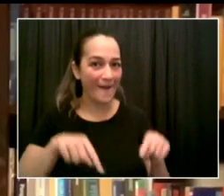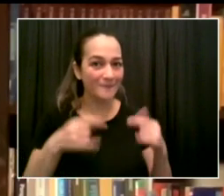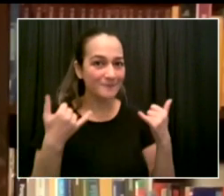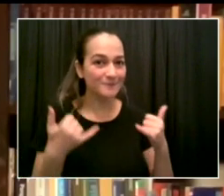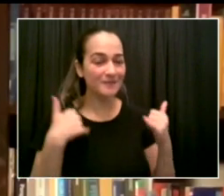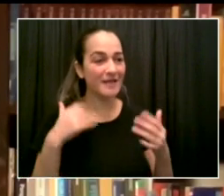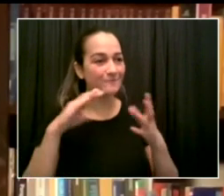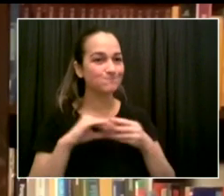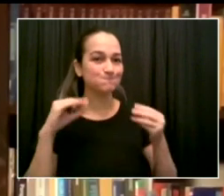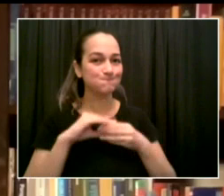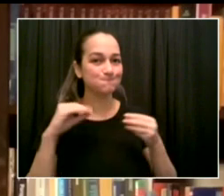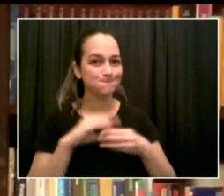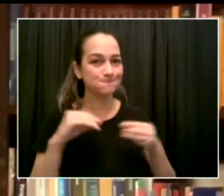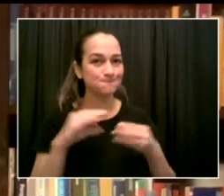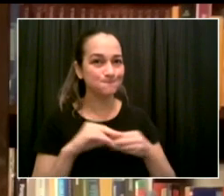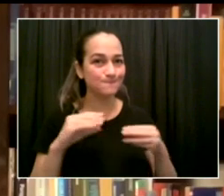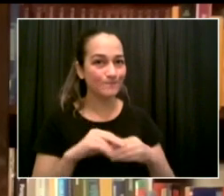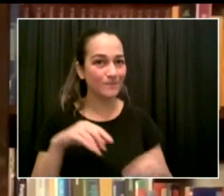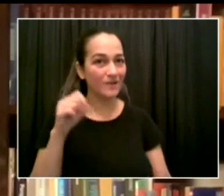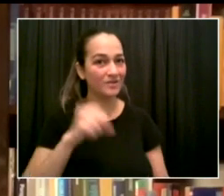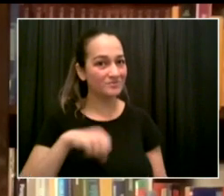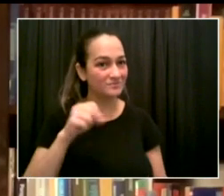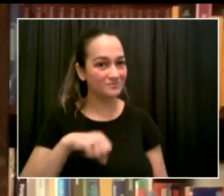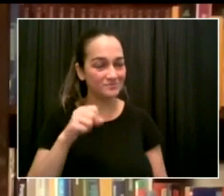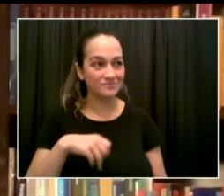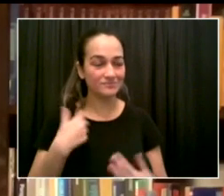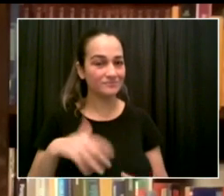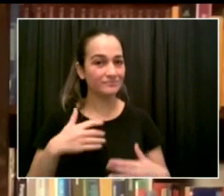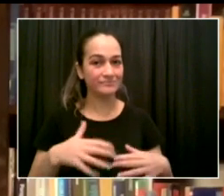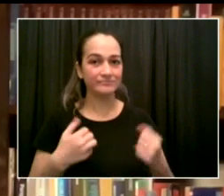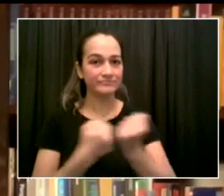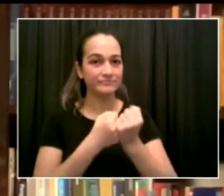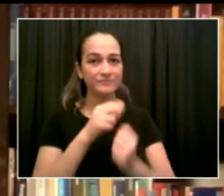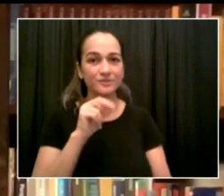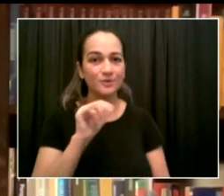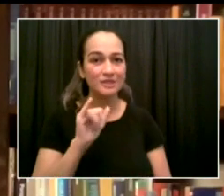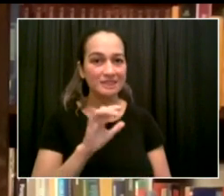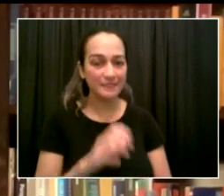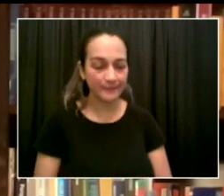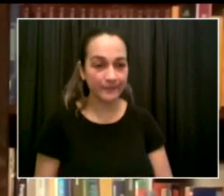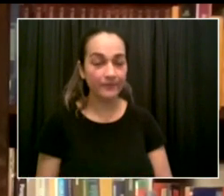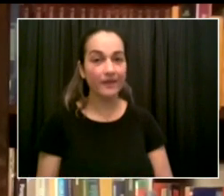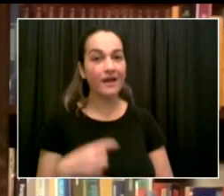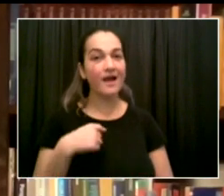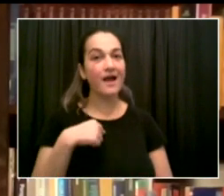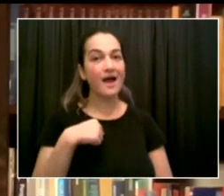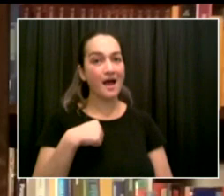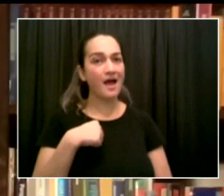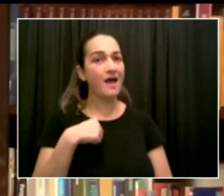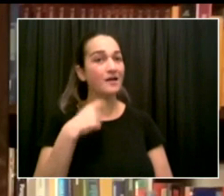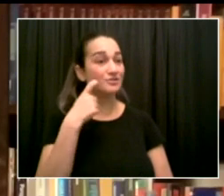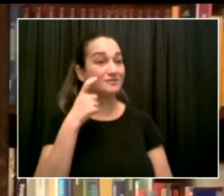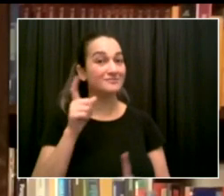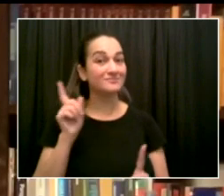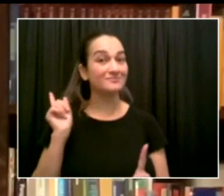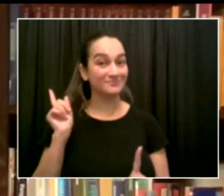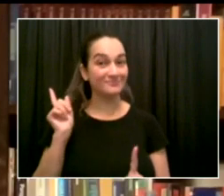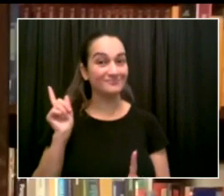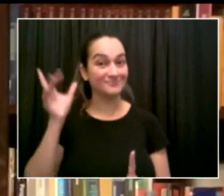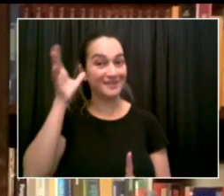echo the words of my colleague, Cardinal Dolan, and, of course, celebrate the work that